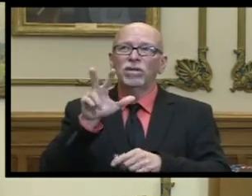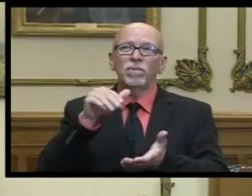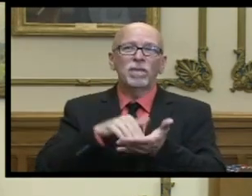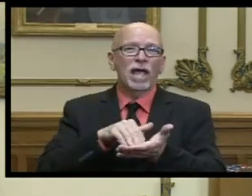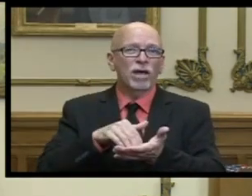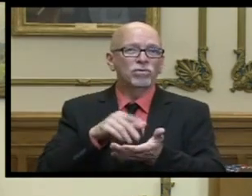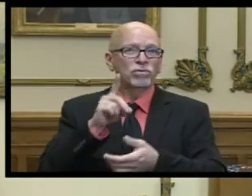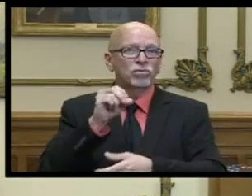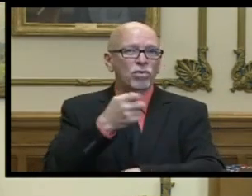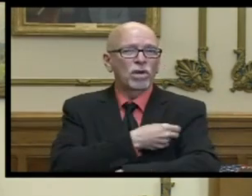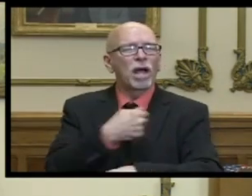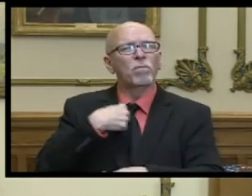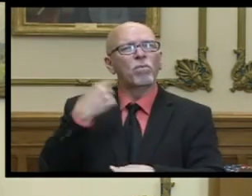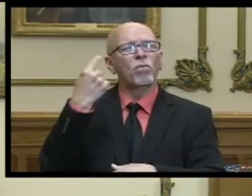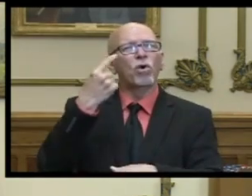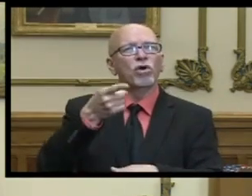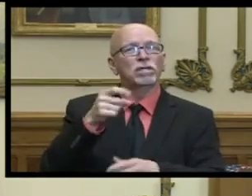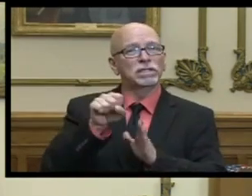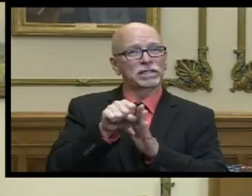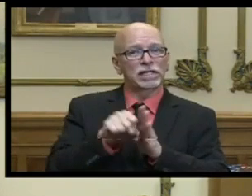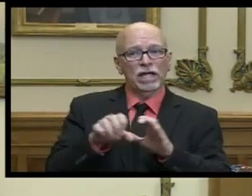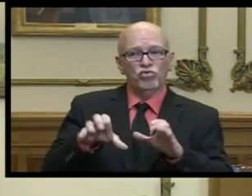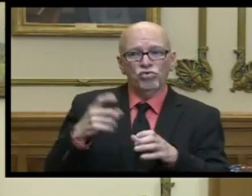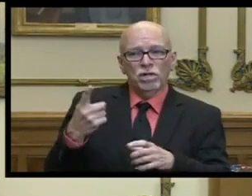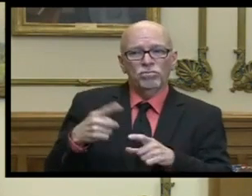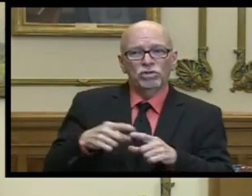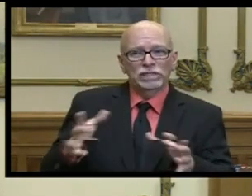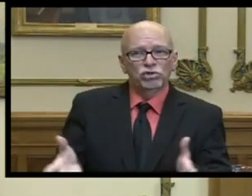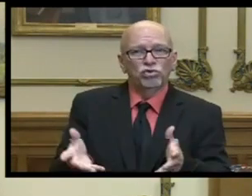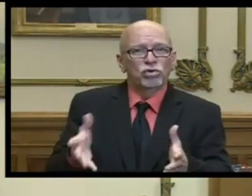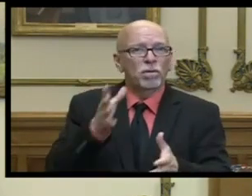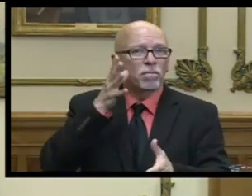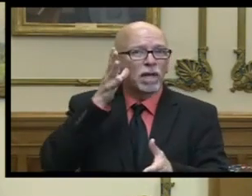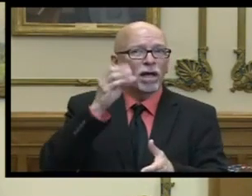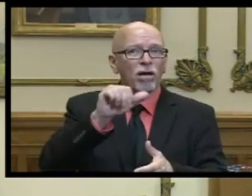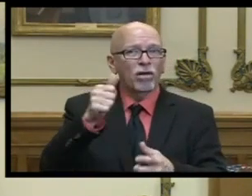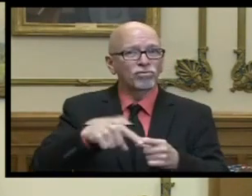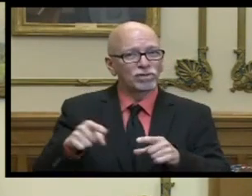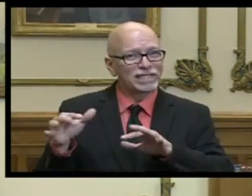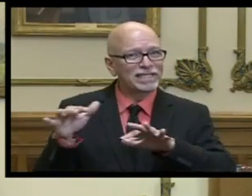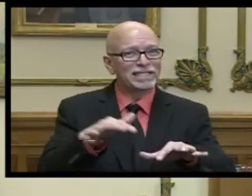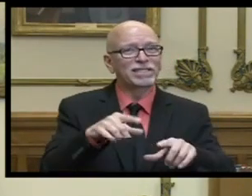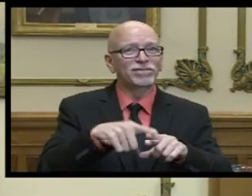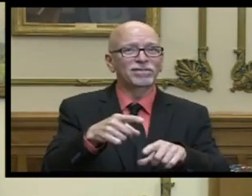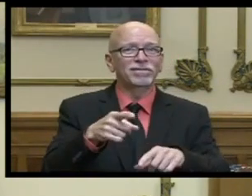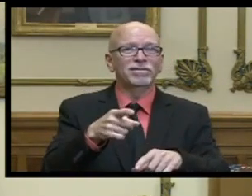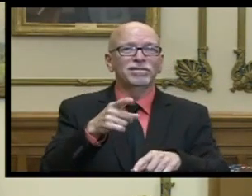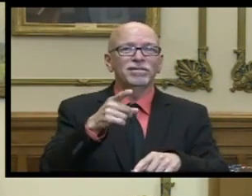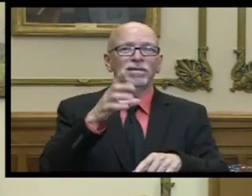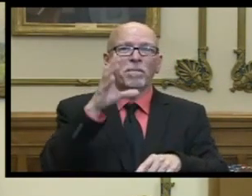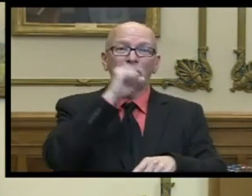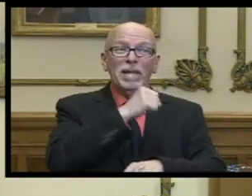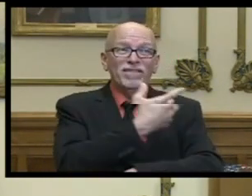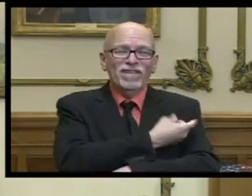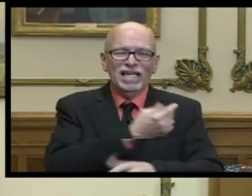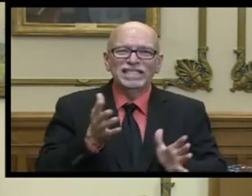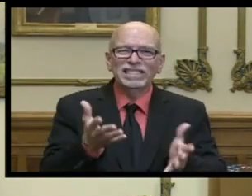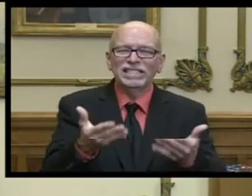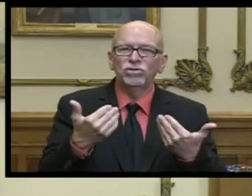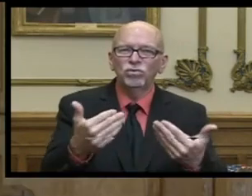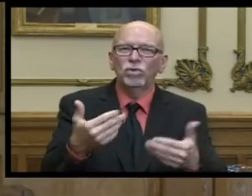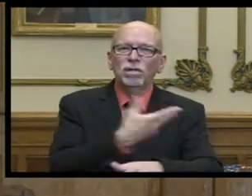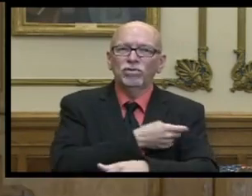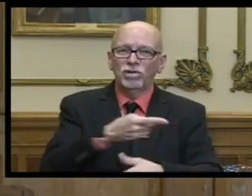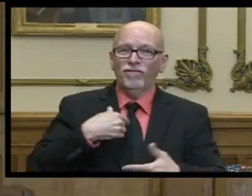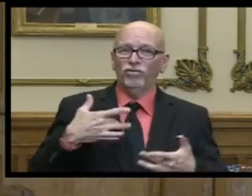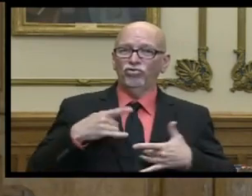doses i guess i'm kind of wondering is the state doing anything to encourage these parents and others to come in for those mixed vaccines and do you have any concerns